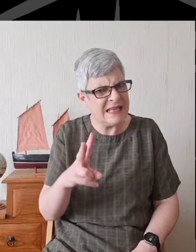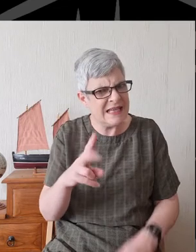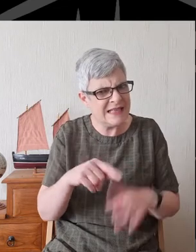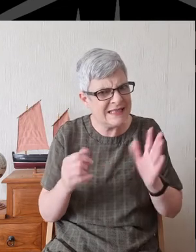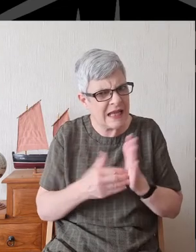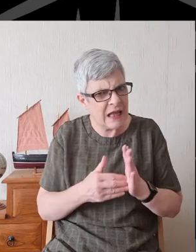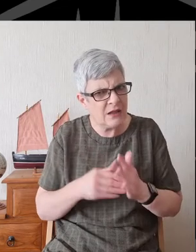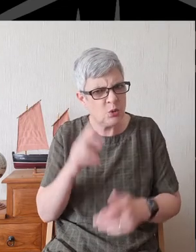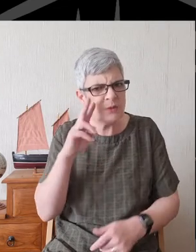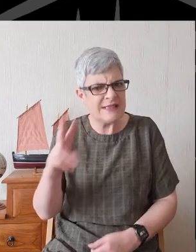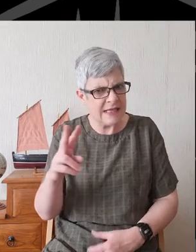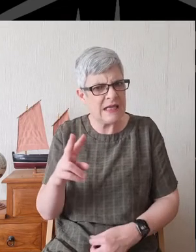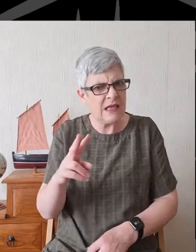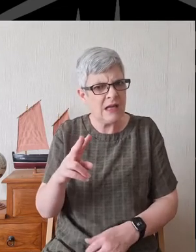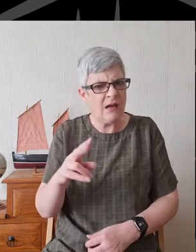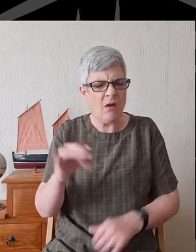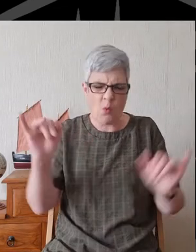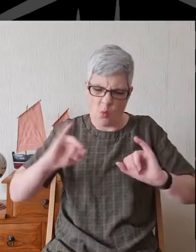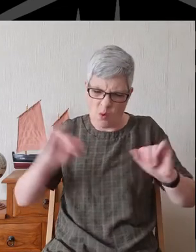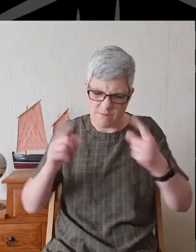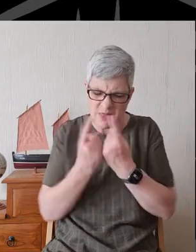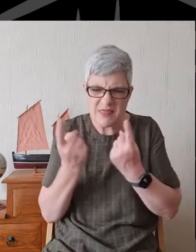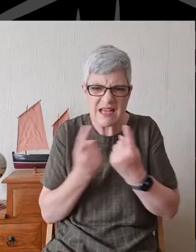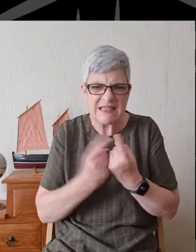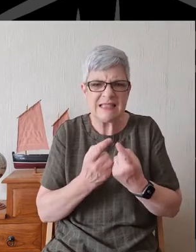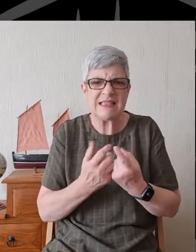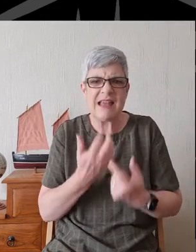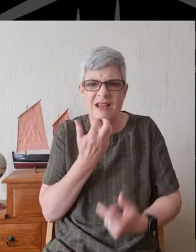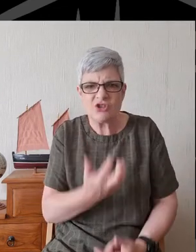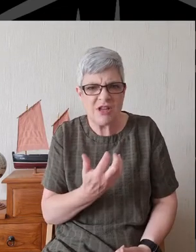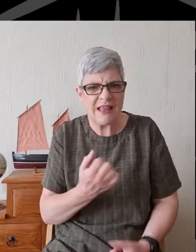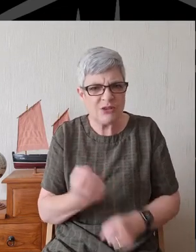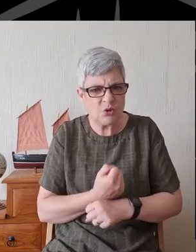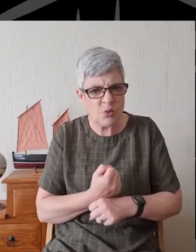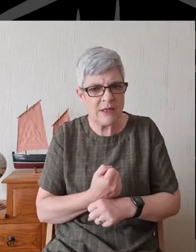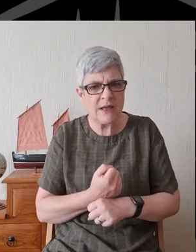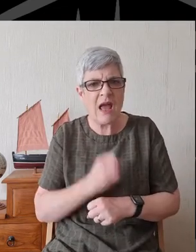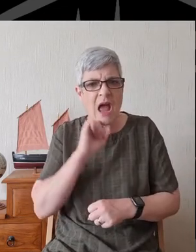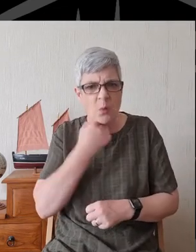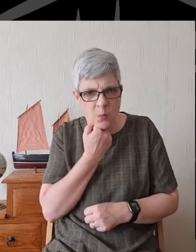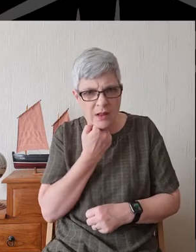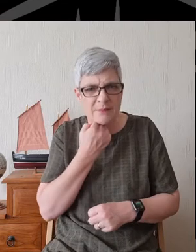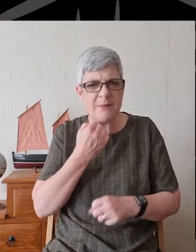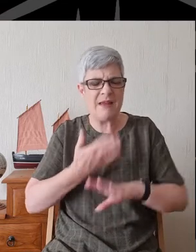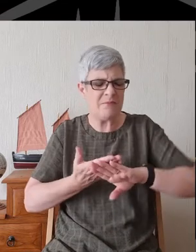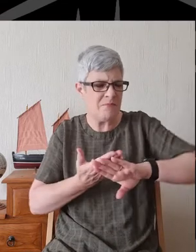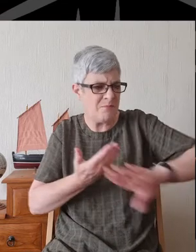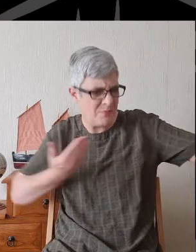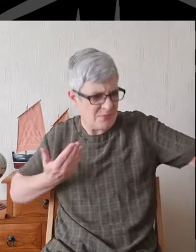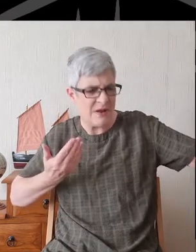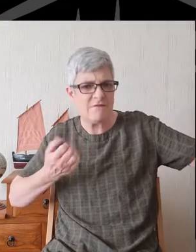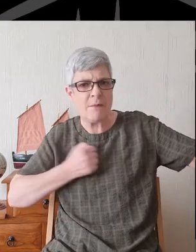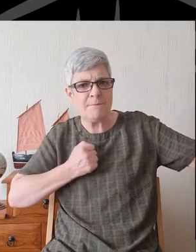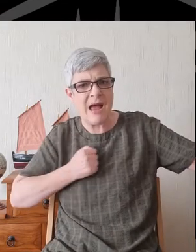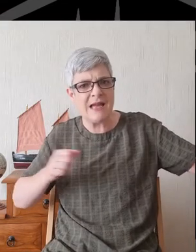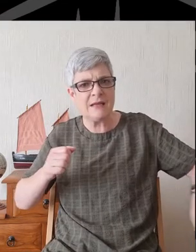detestable things the Israelites are doing here that will drive me far from my sanctuary.